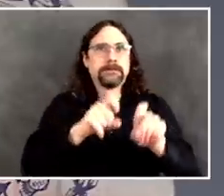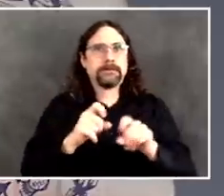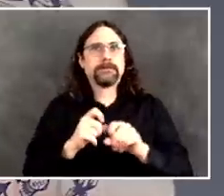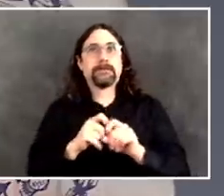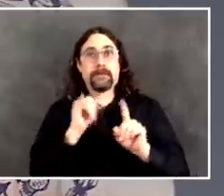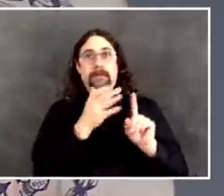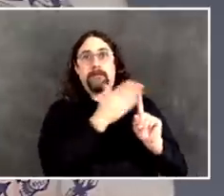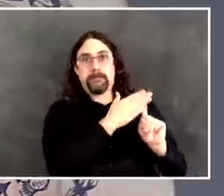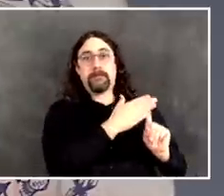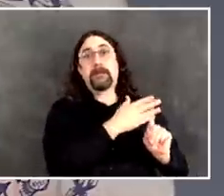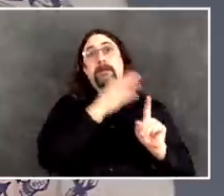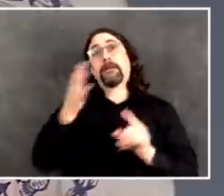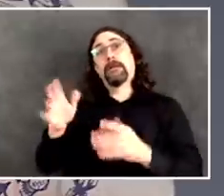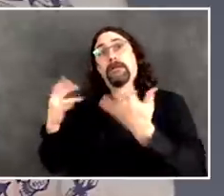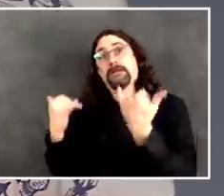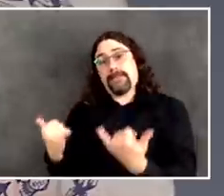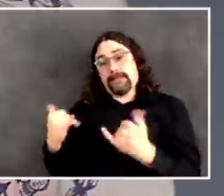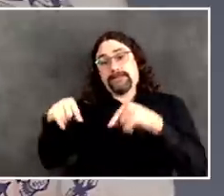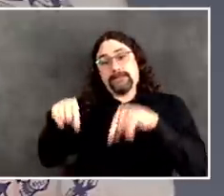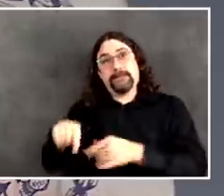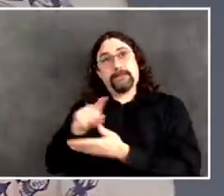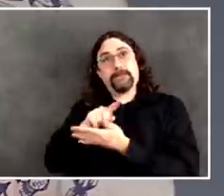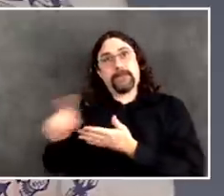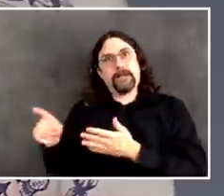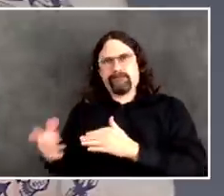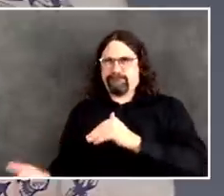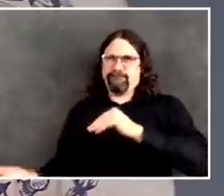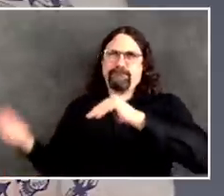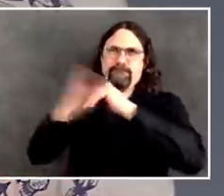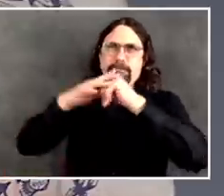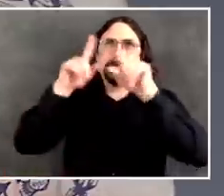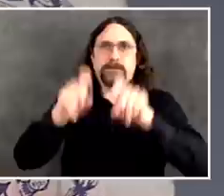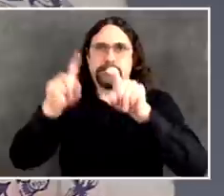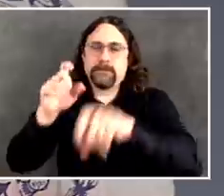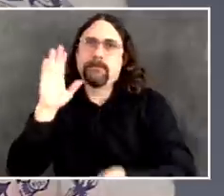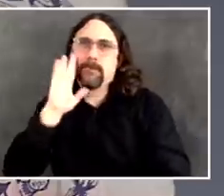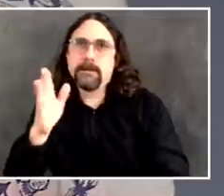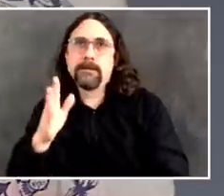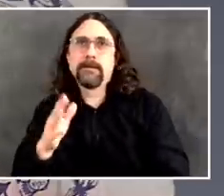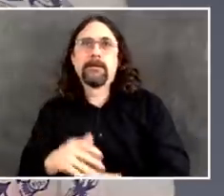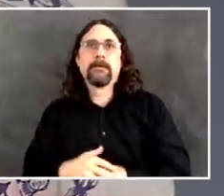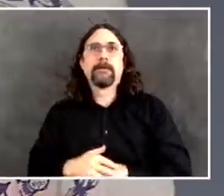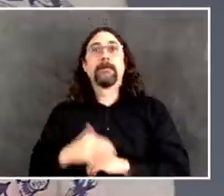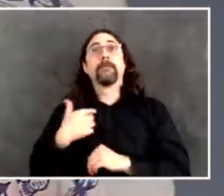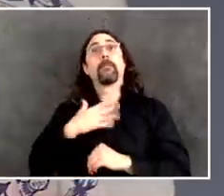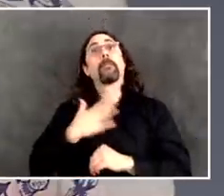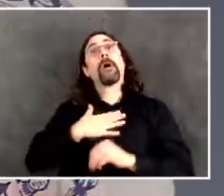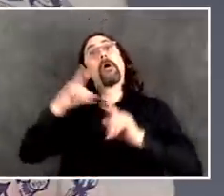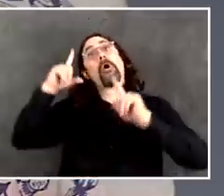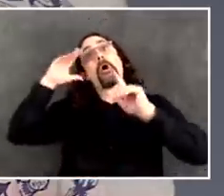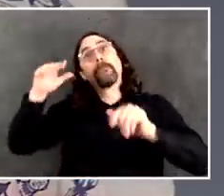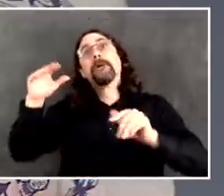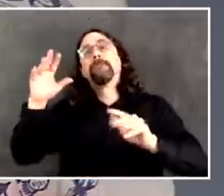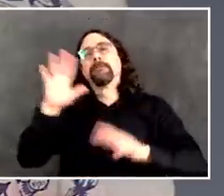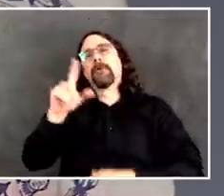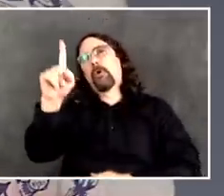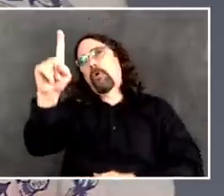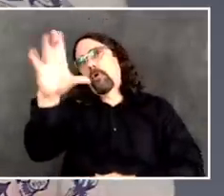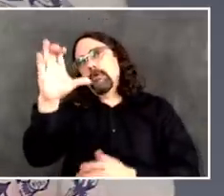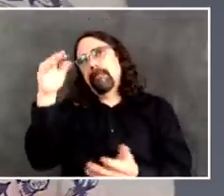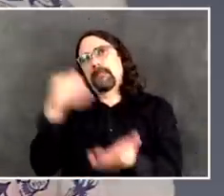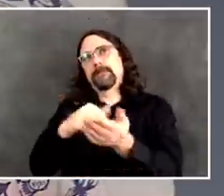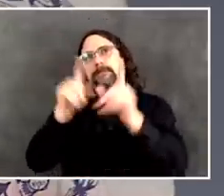add on average, probably at least 1000 a day, because we have now these community based testing